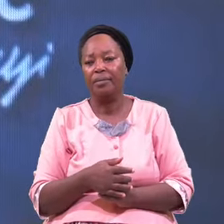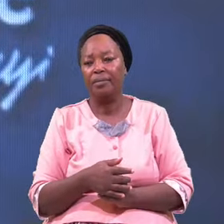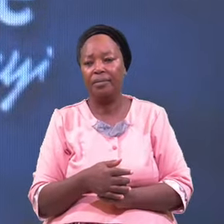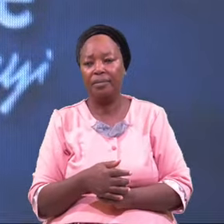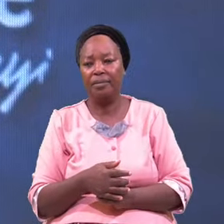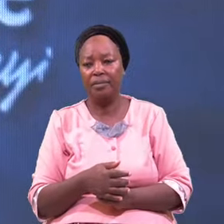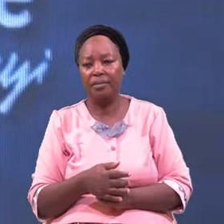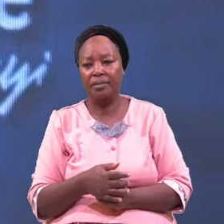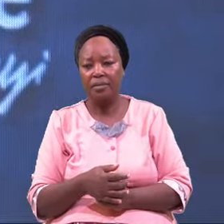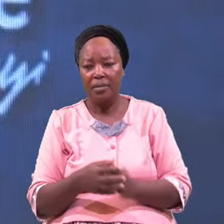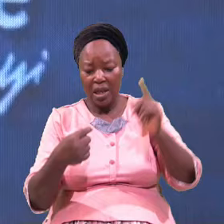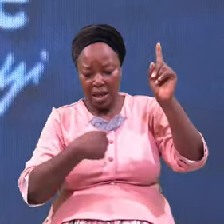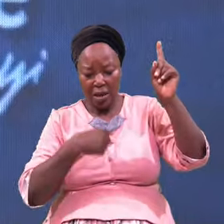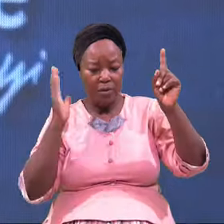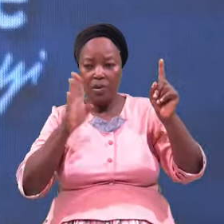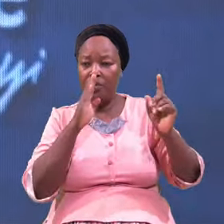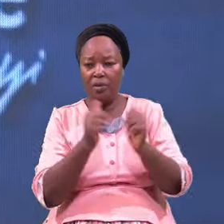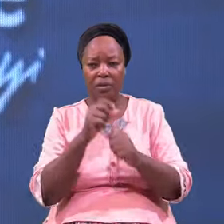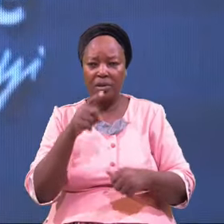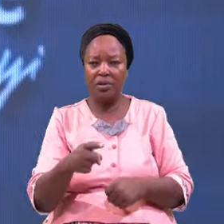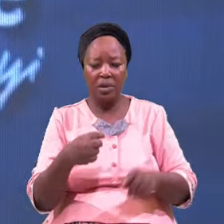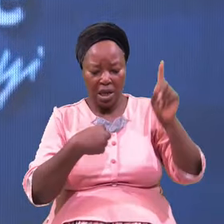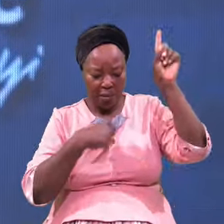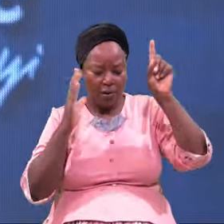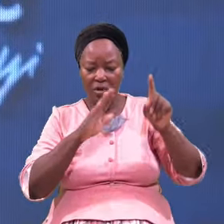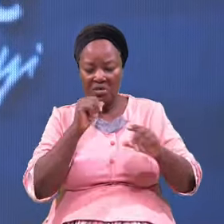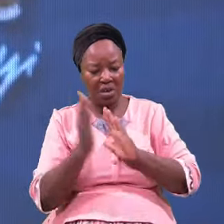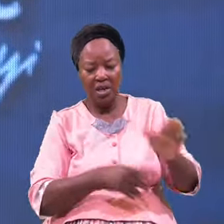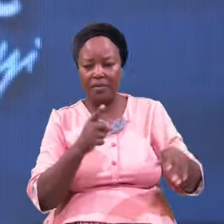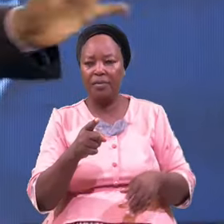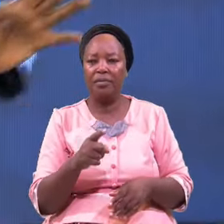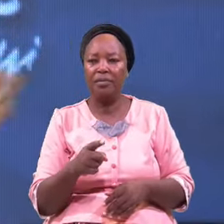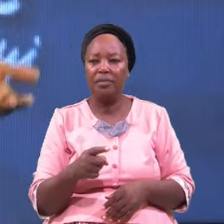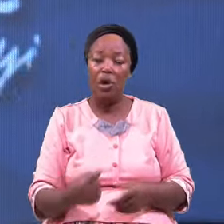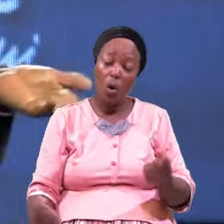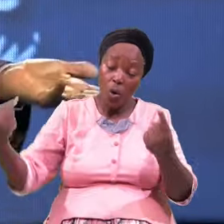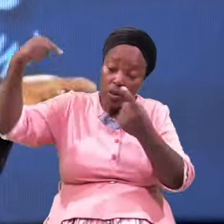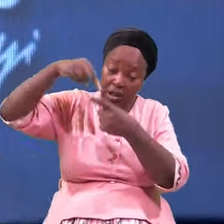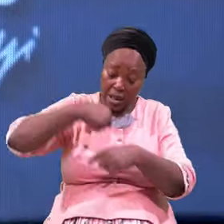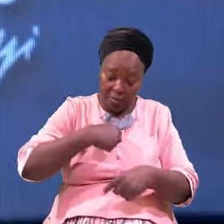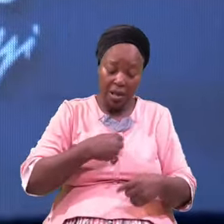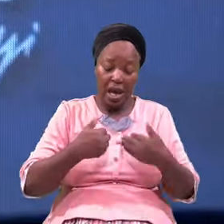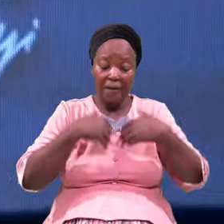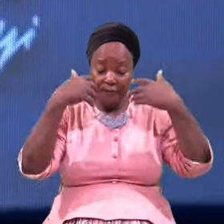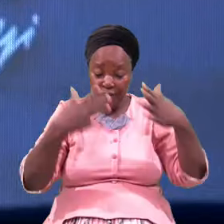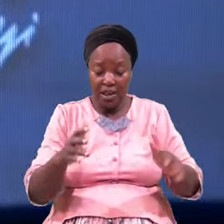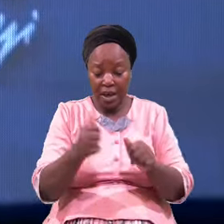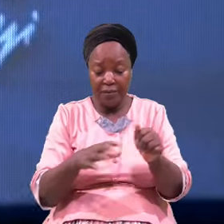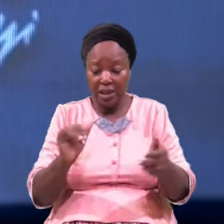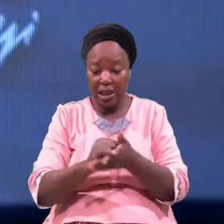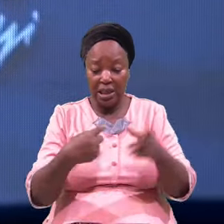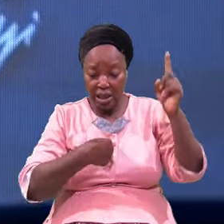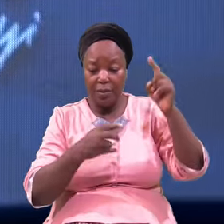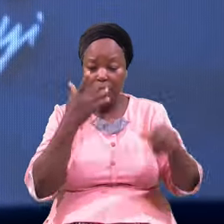I Will Be With You I Will Not Leave You Until I Done Everything I Promised You